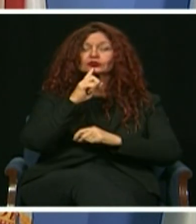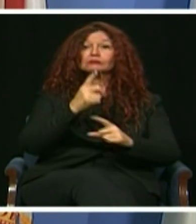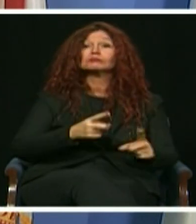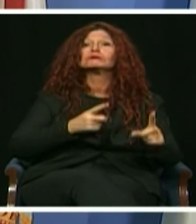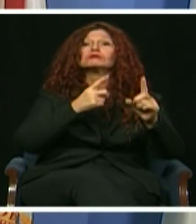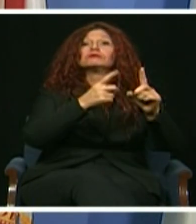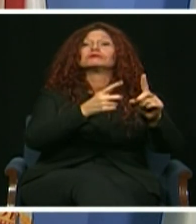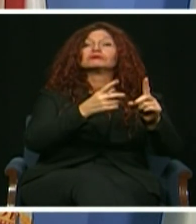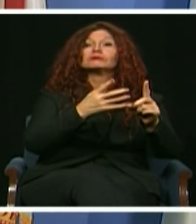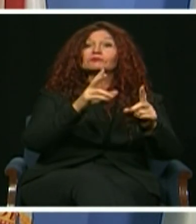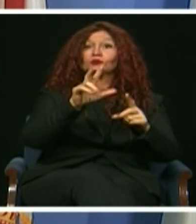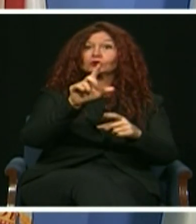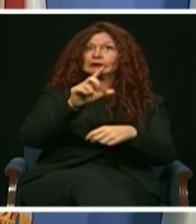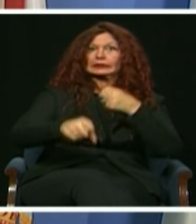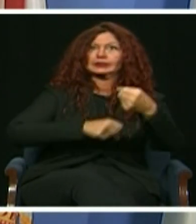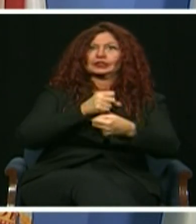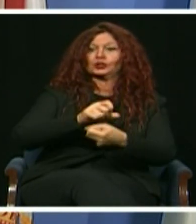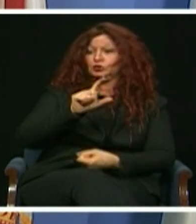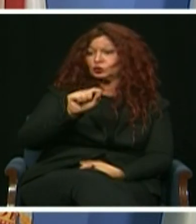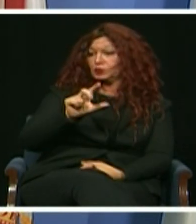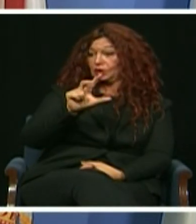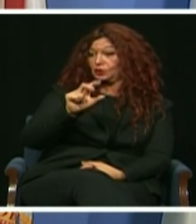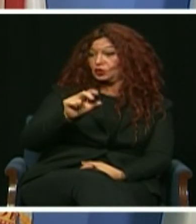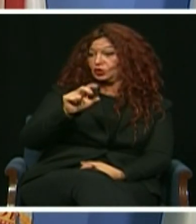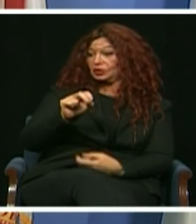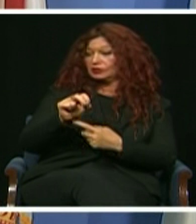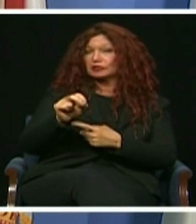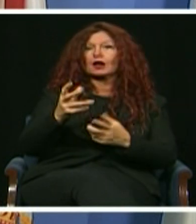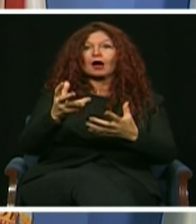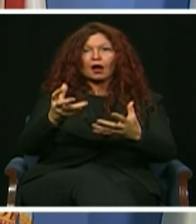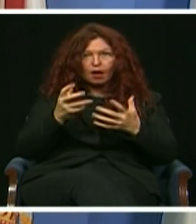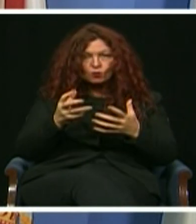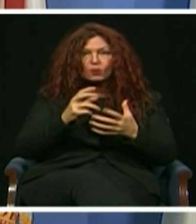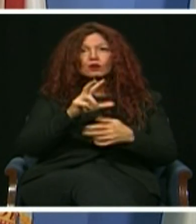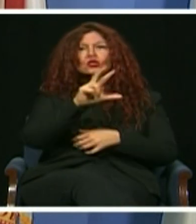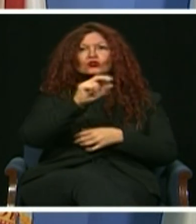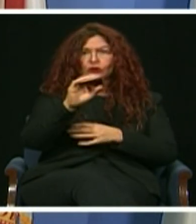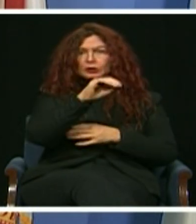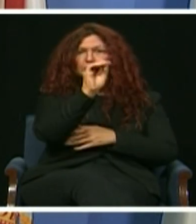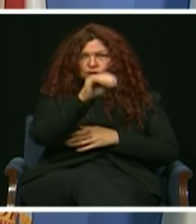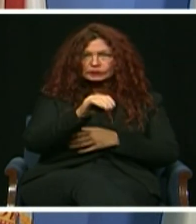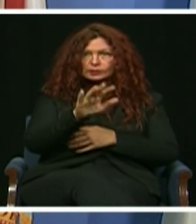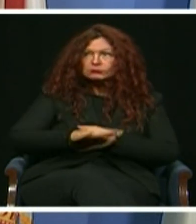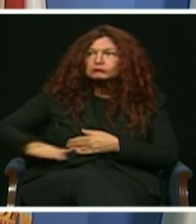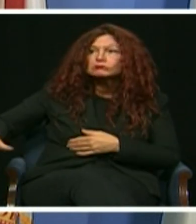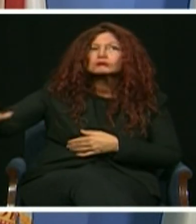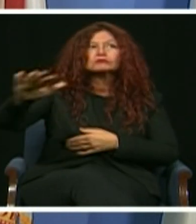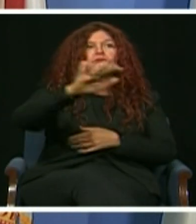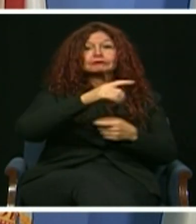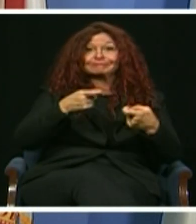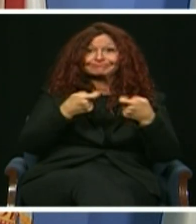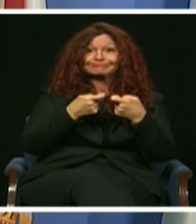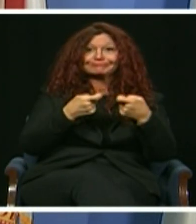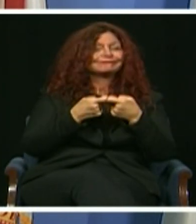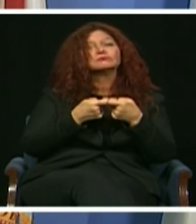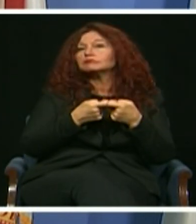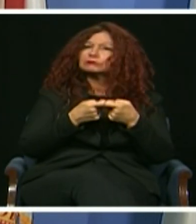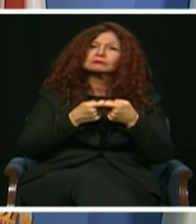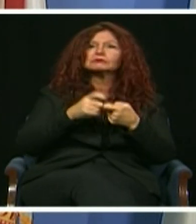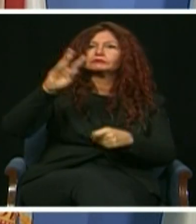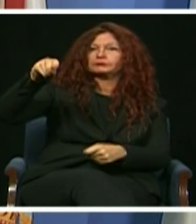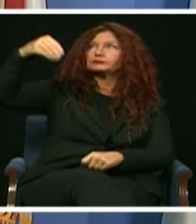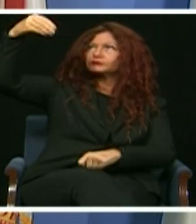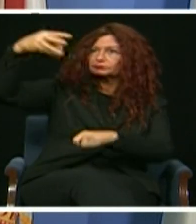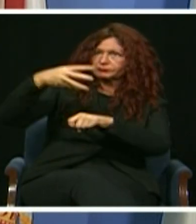And I know we can become carbon neutral by 2050, if not sooner. We will ramp up solar energy production and